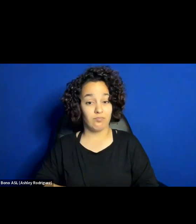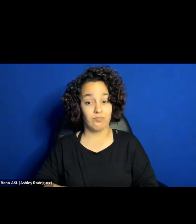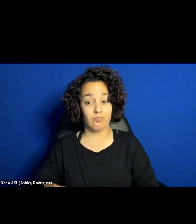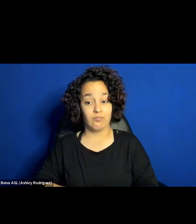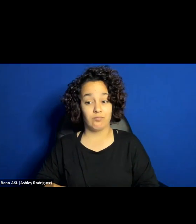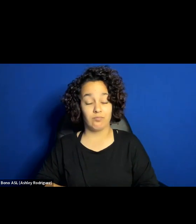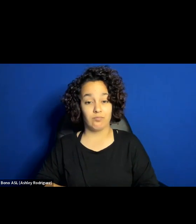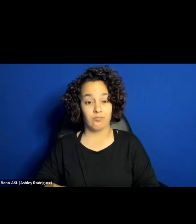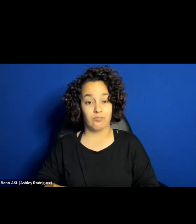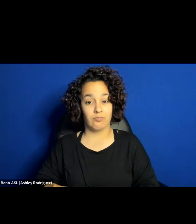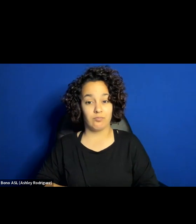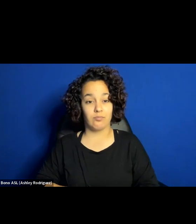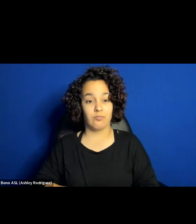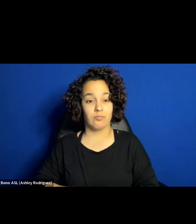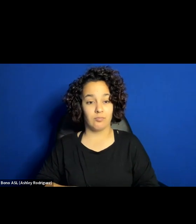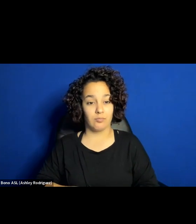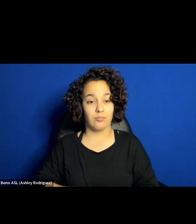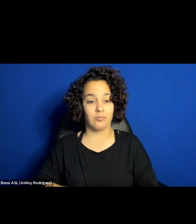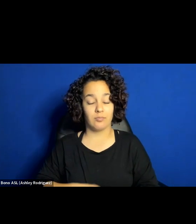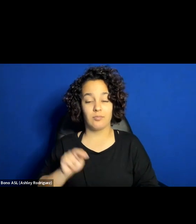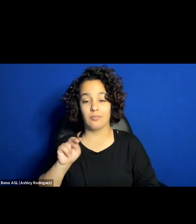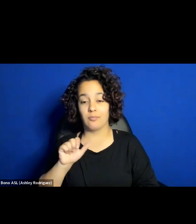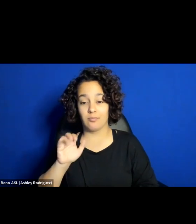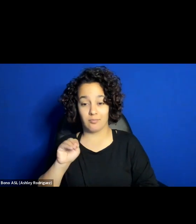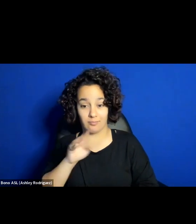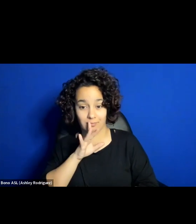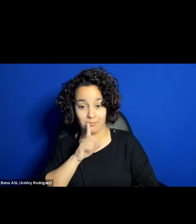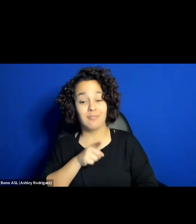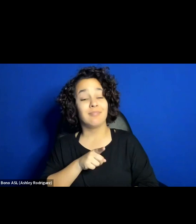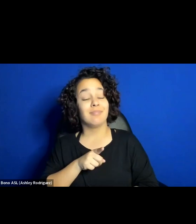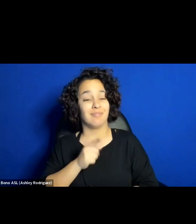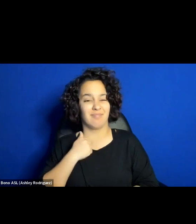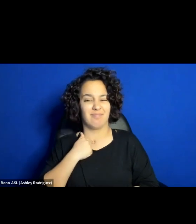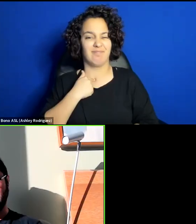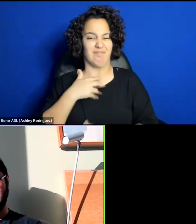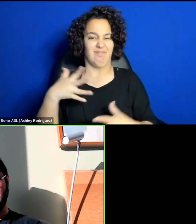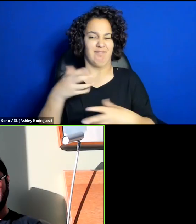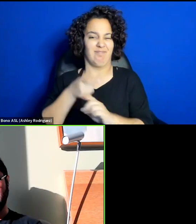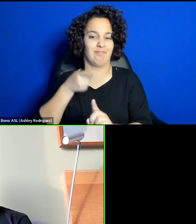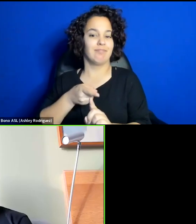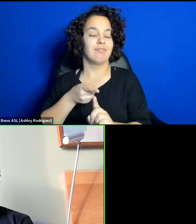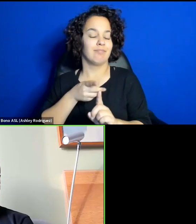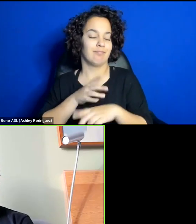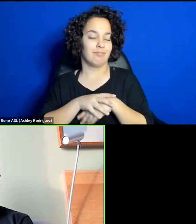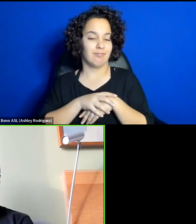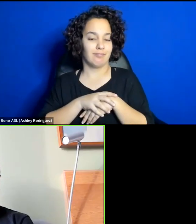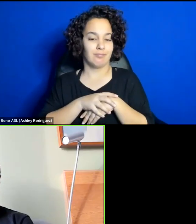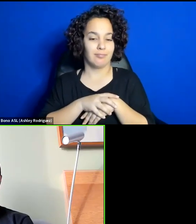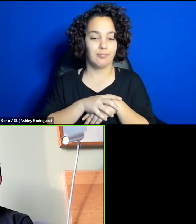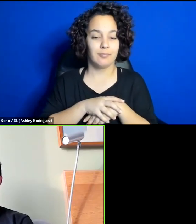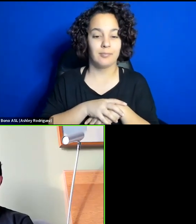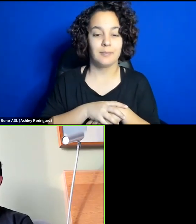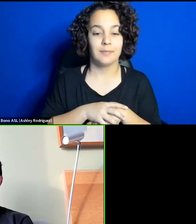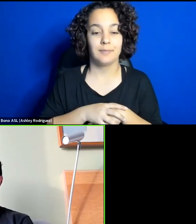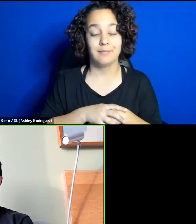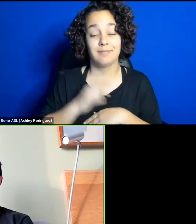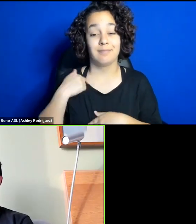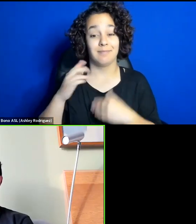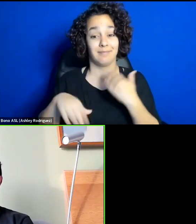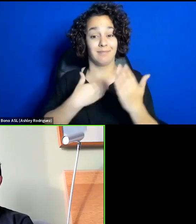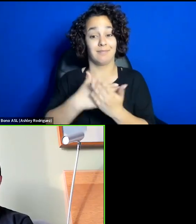Just like quickly say something I'm not that updated I yeah I was. Strangely enough, I arrived in Iran.